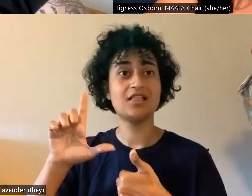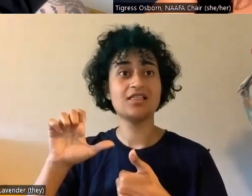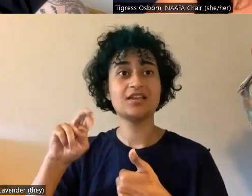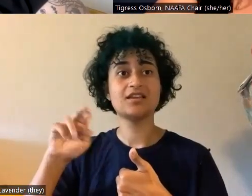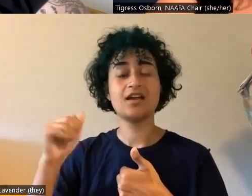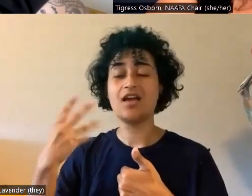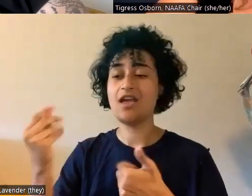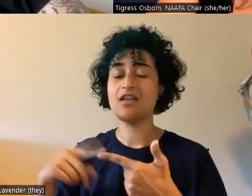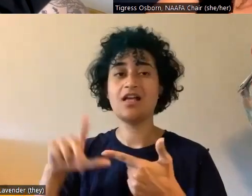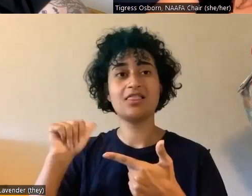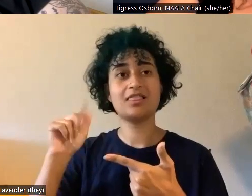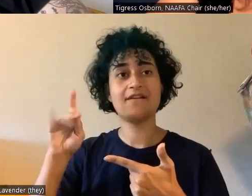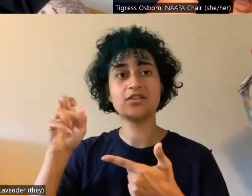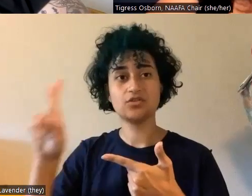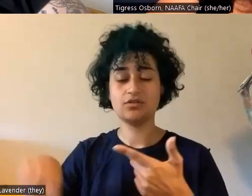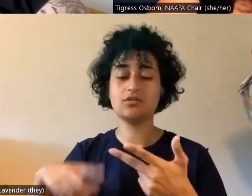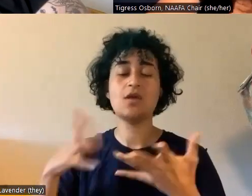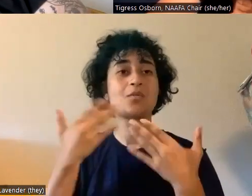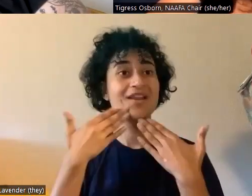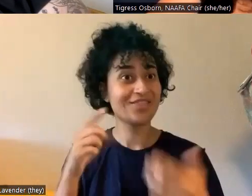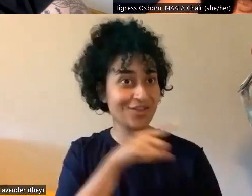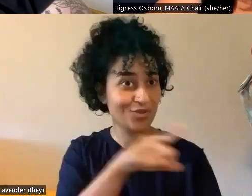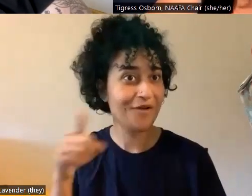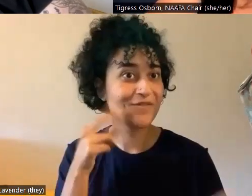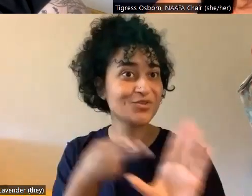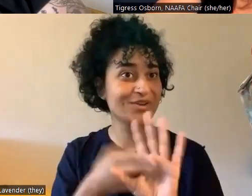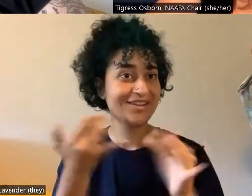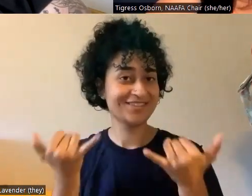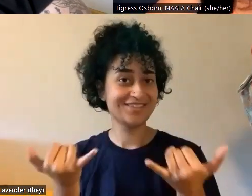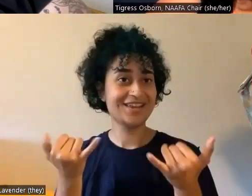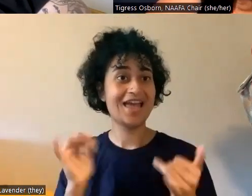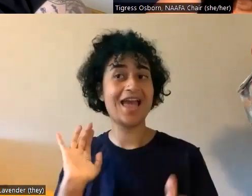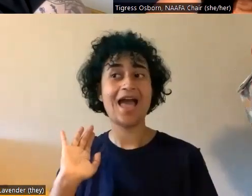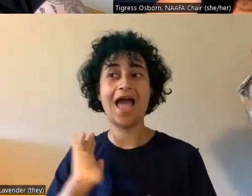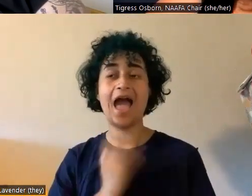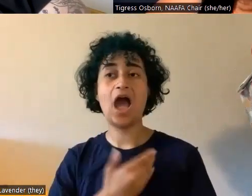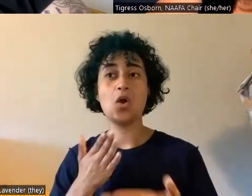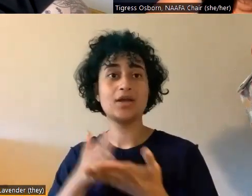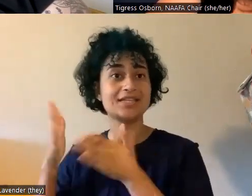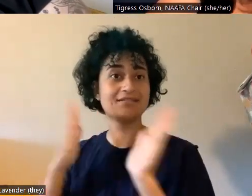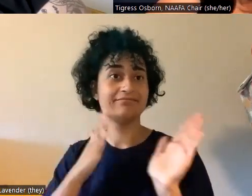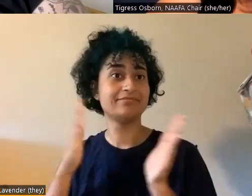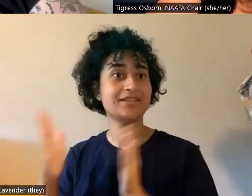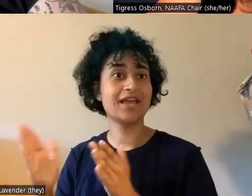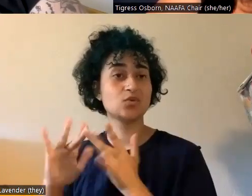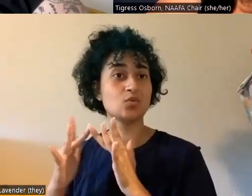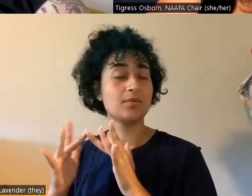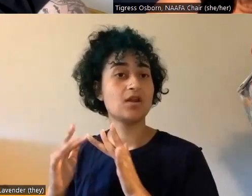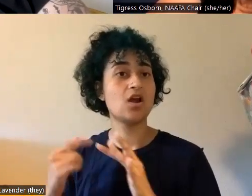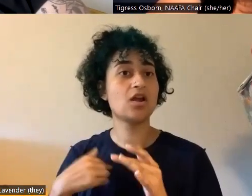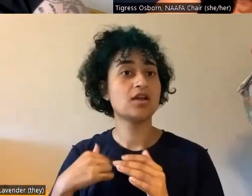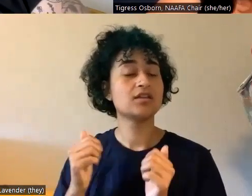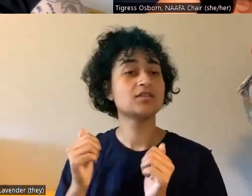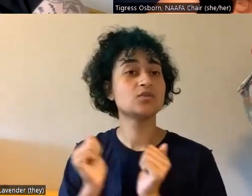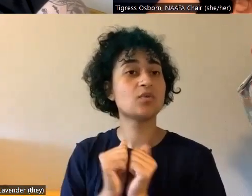And, uh, we want to thank you all for being here with us today. Our next NAFA webinar features Brittany Ransom, who,